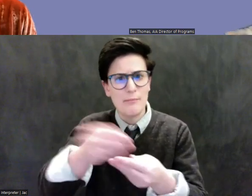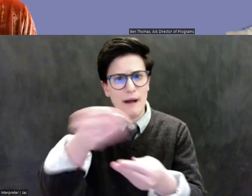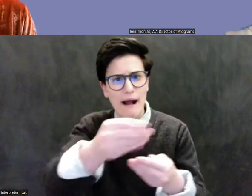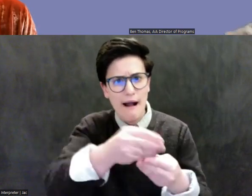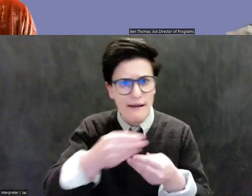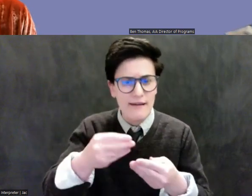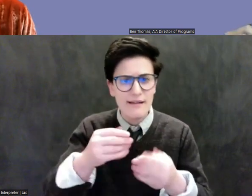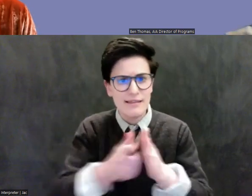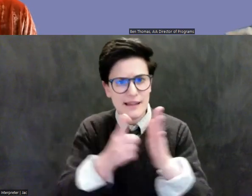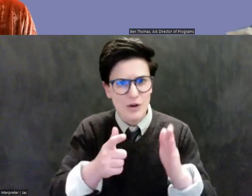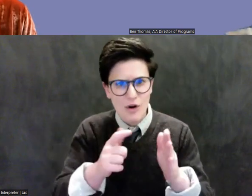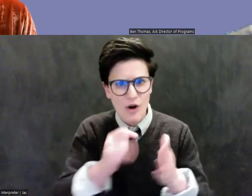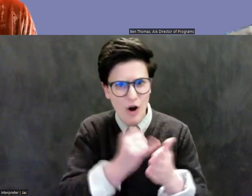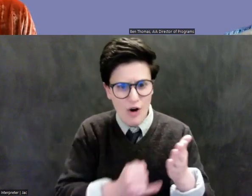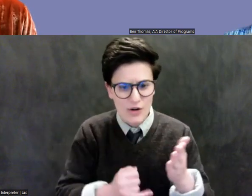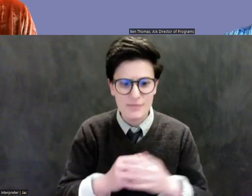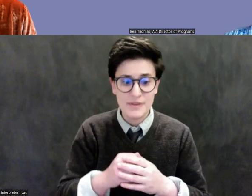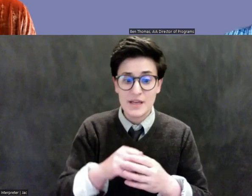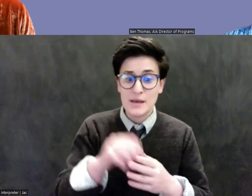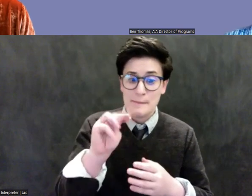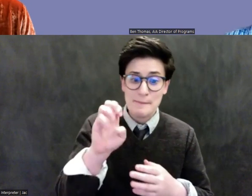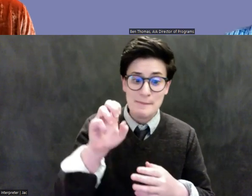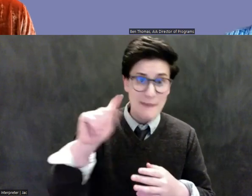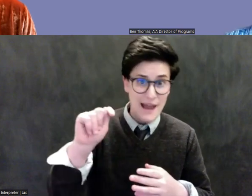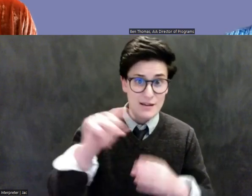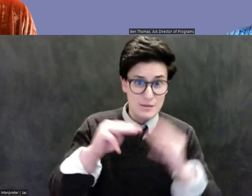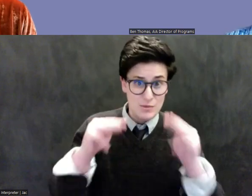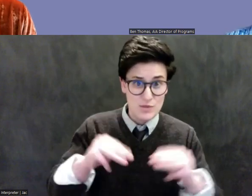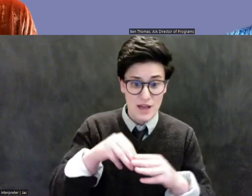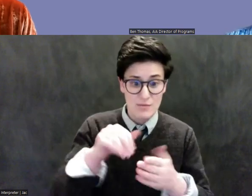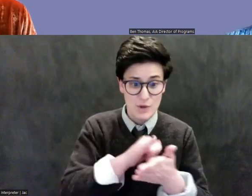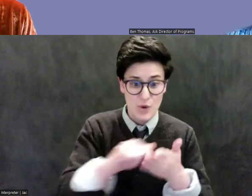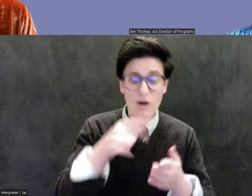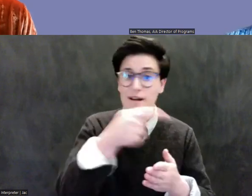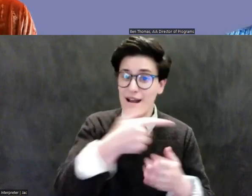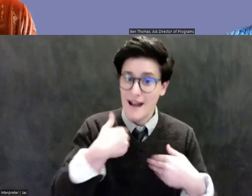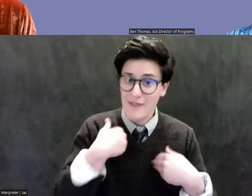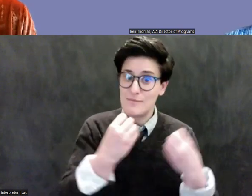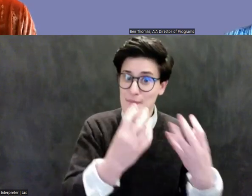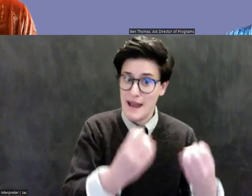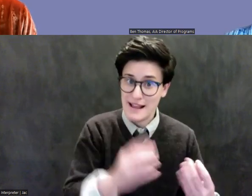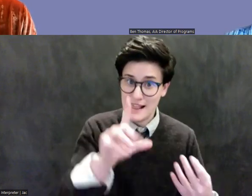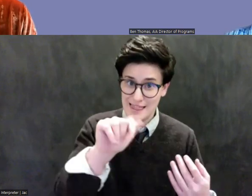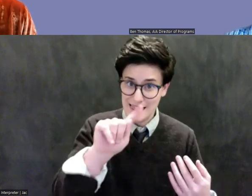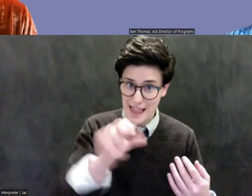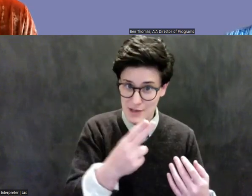to having these dozens of latch for tied pieces, you know, several years ago now, um, well, actually just this year